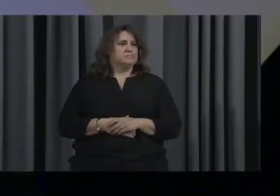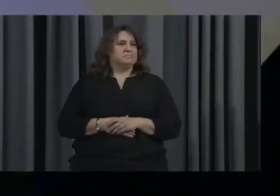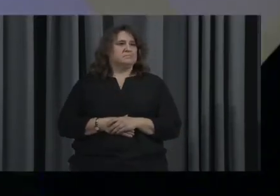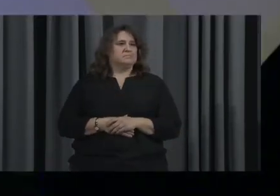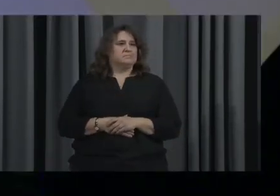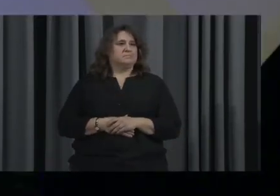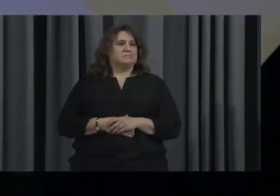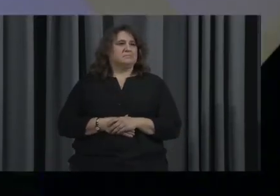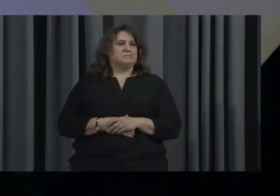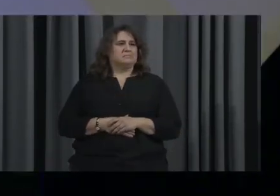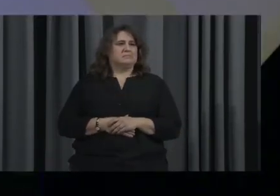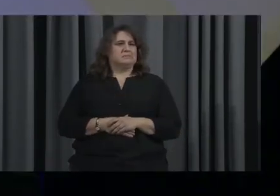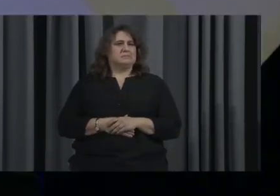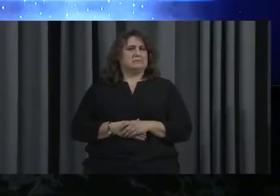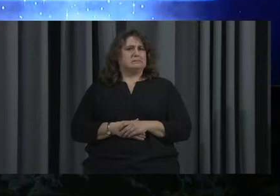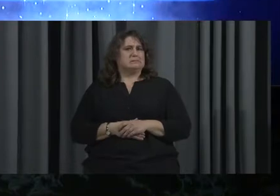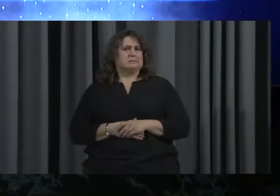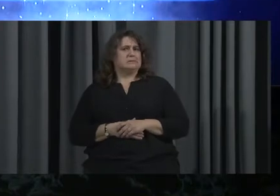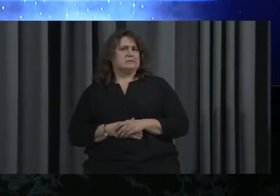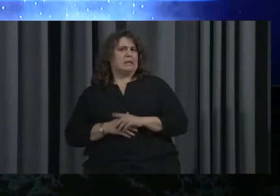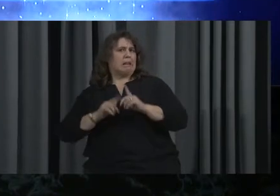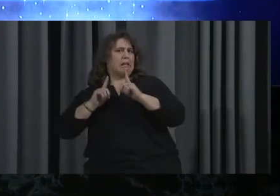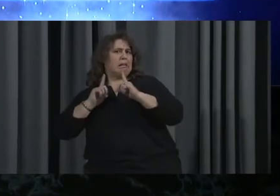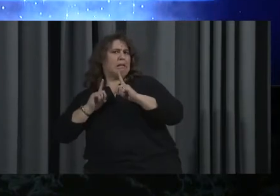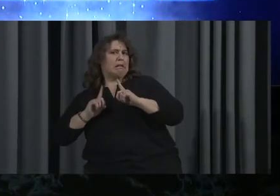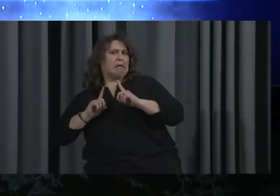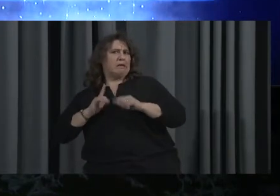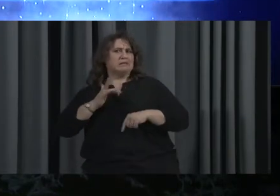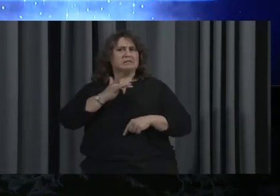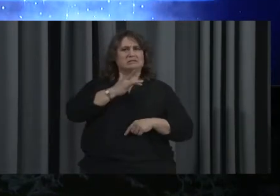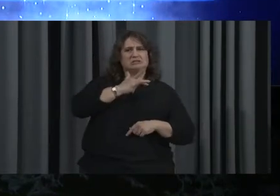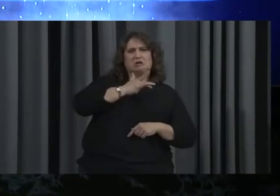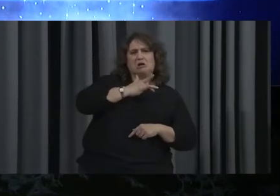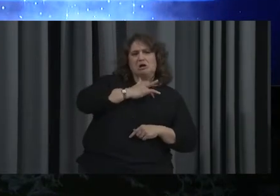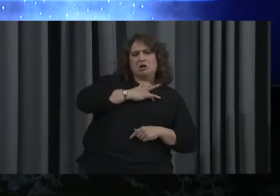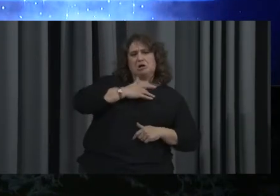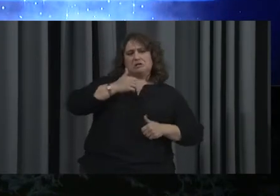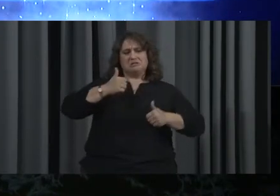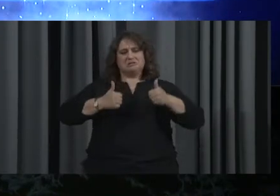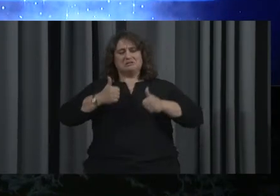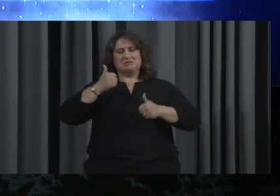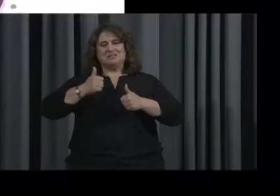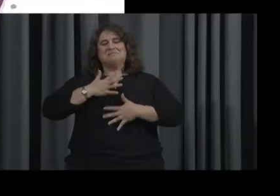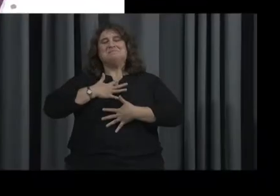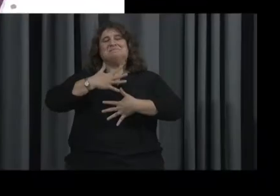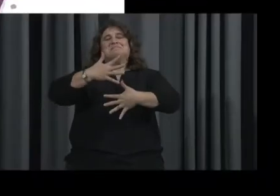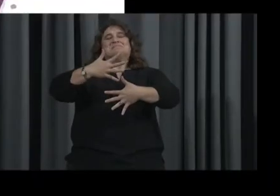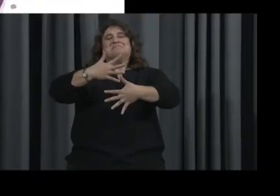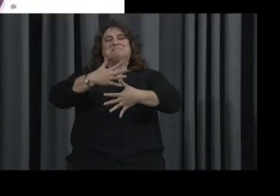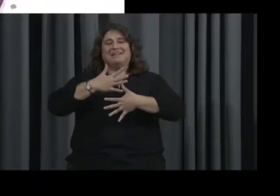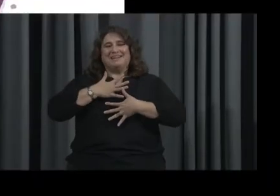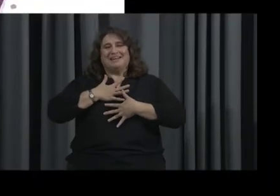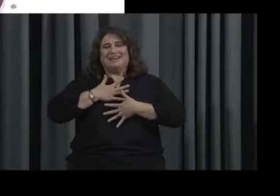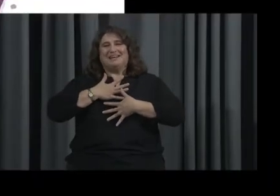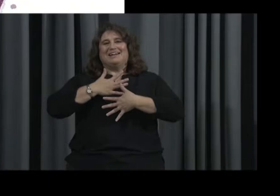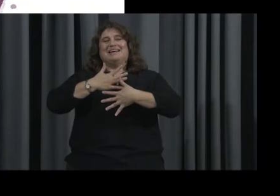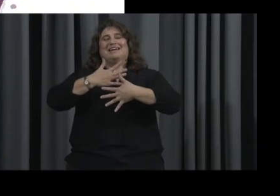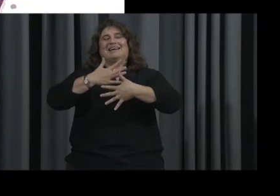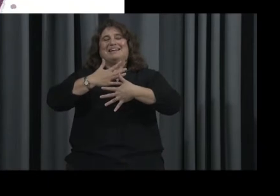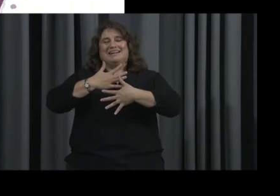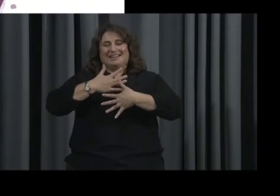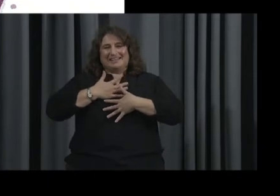I'm waiting on you. All right. I think Mike got you on that one. This is our respiratory system. respiratory. Okay.